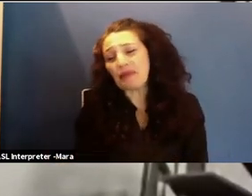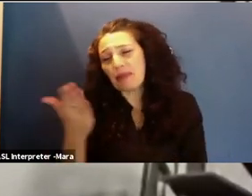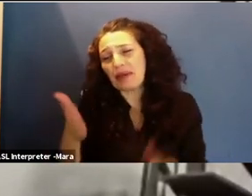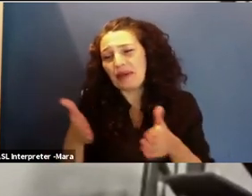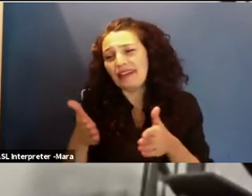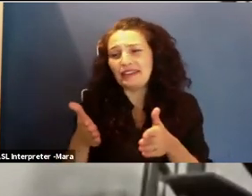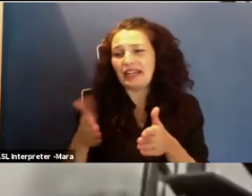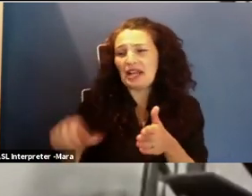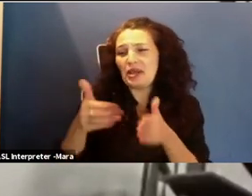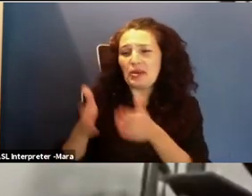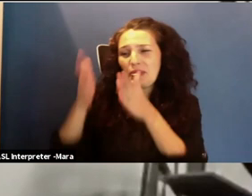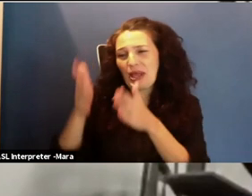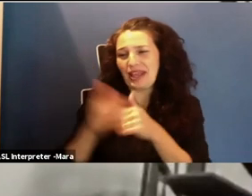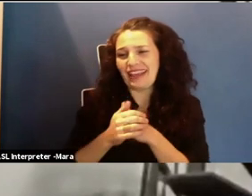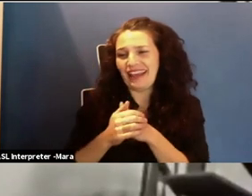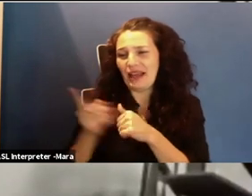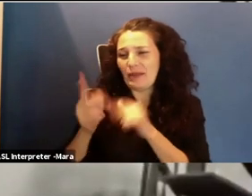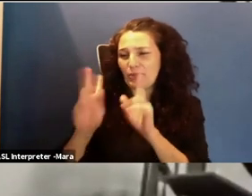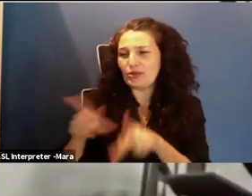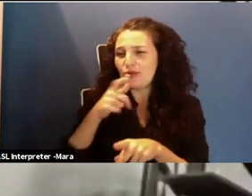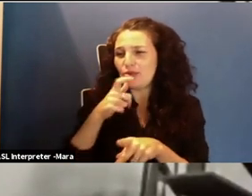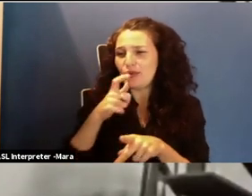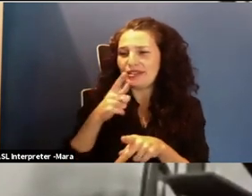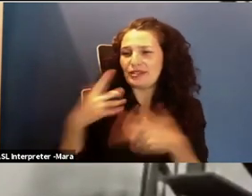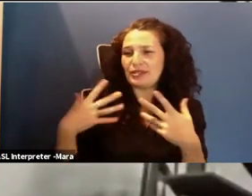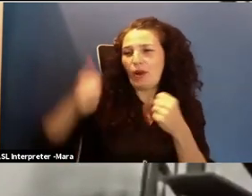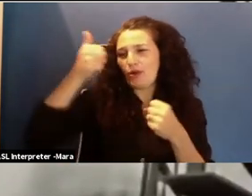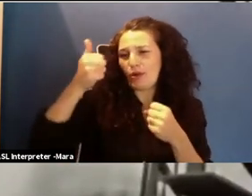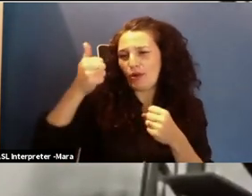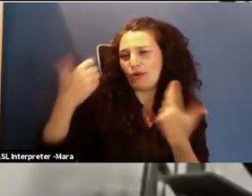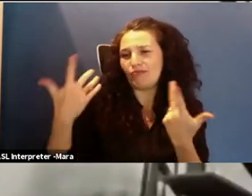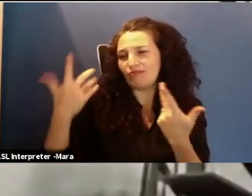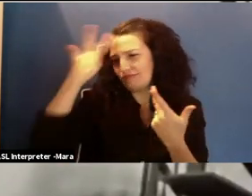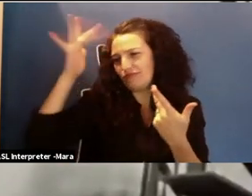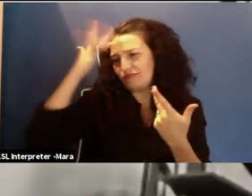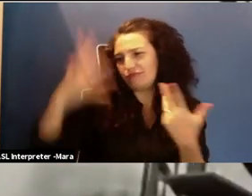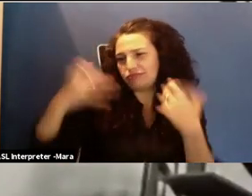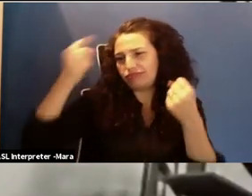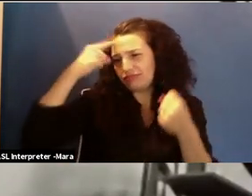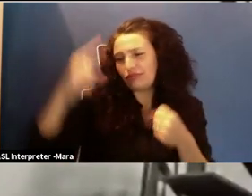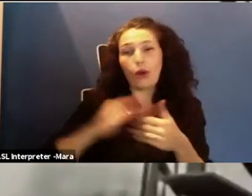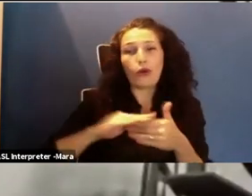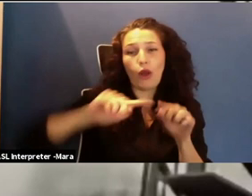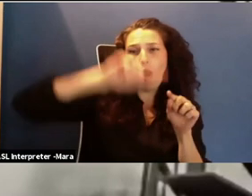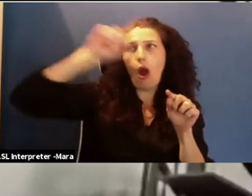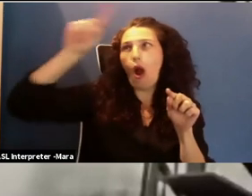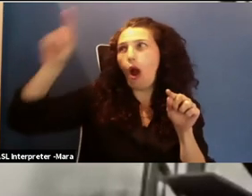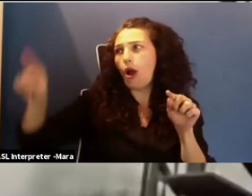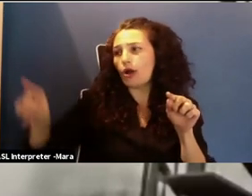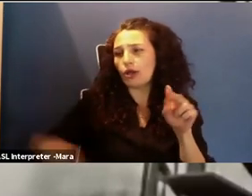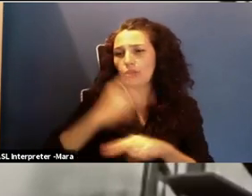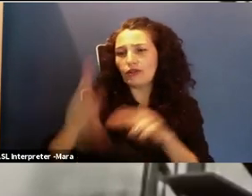braver than I've ever been, is that the arc of the moral universe is long, but it bends towards justice.